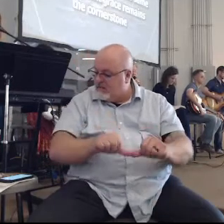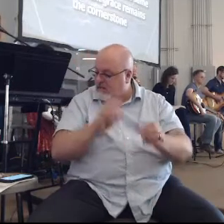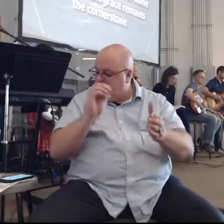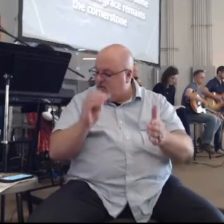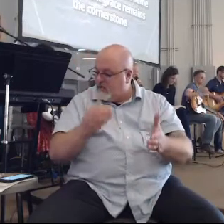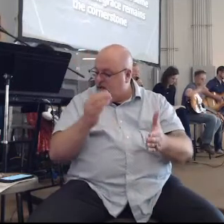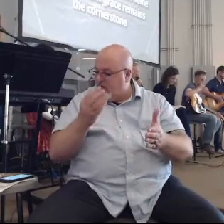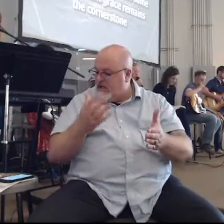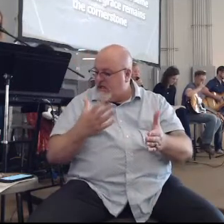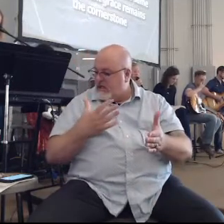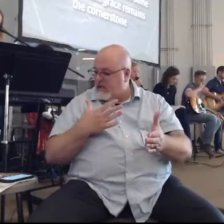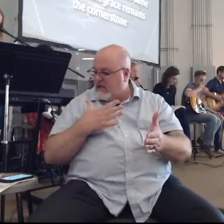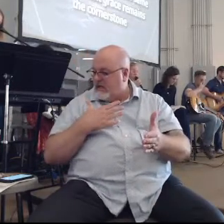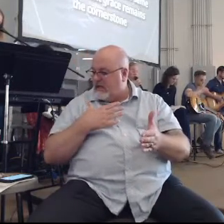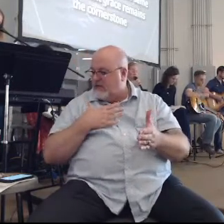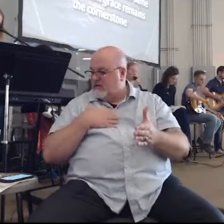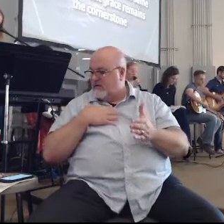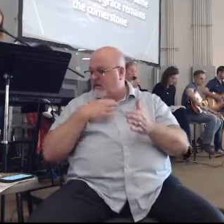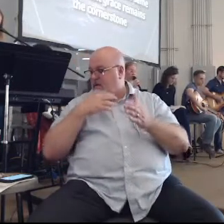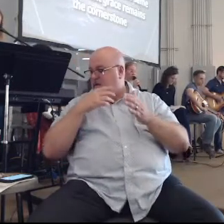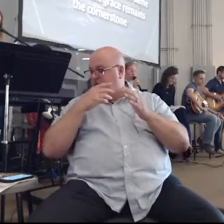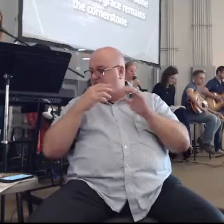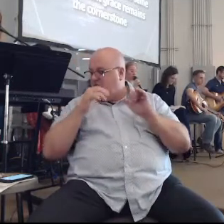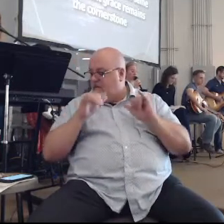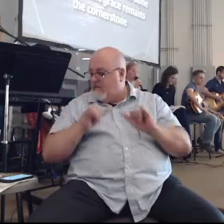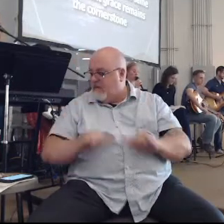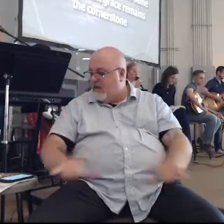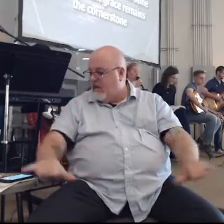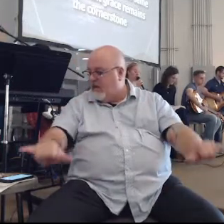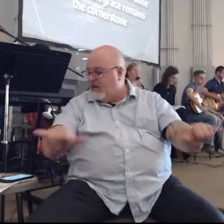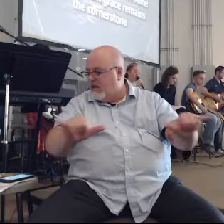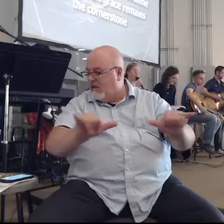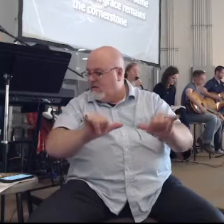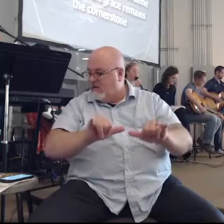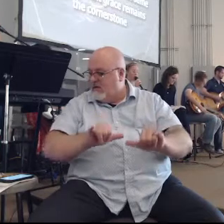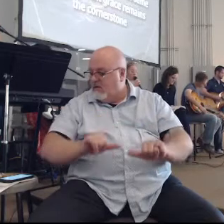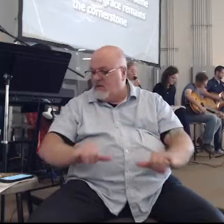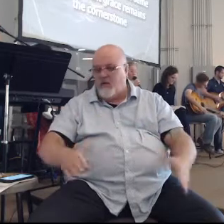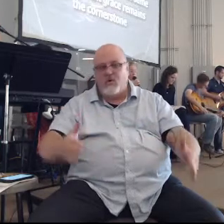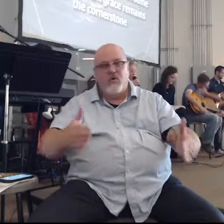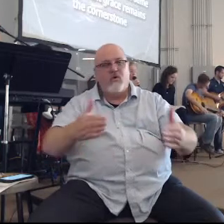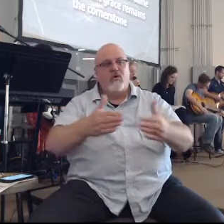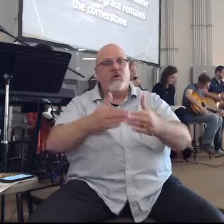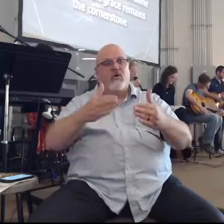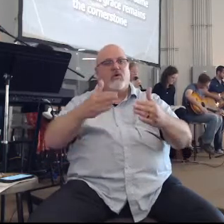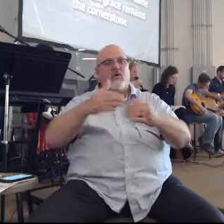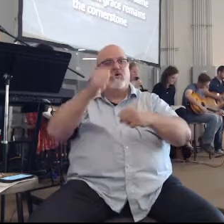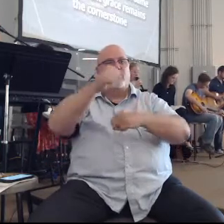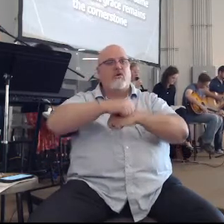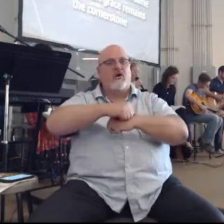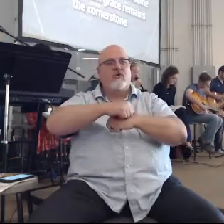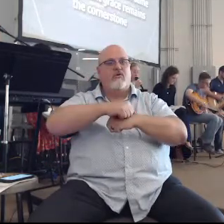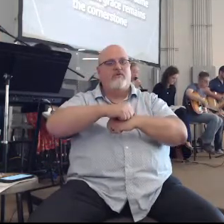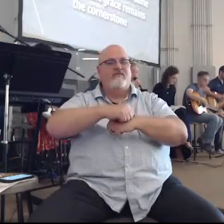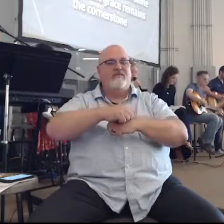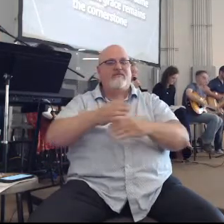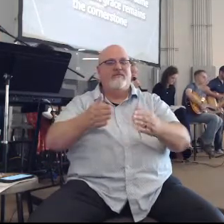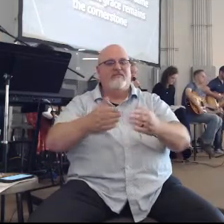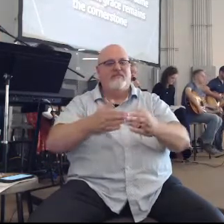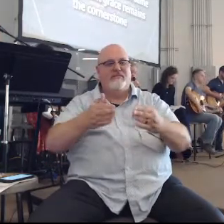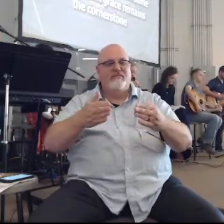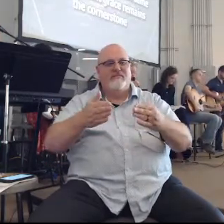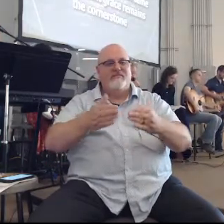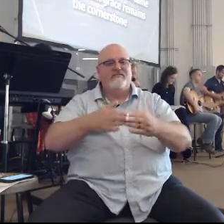Lord, may you to name of Jesus' name?